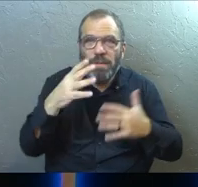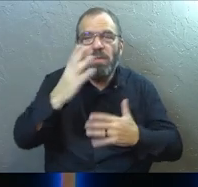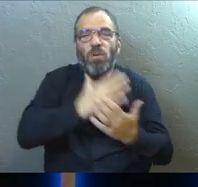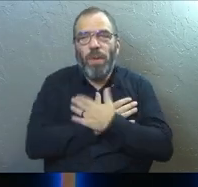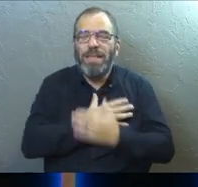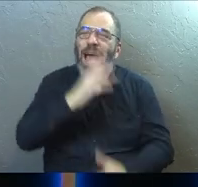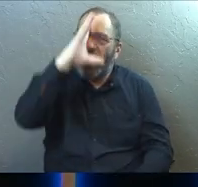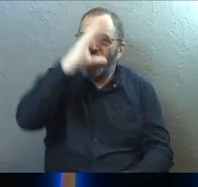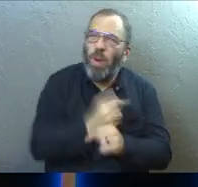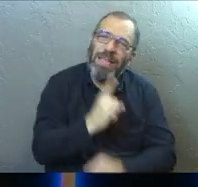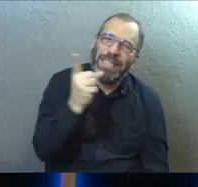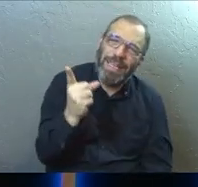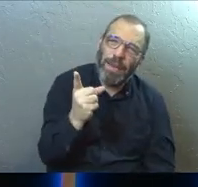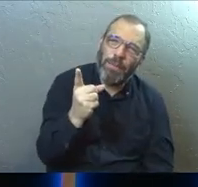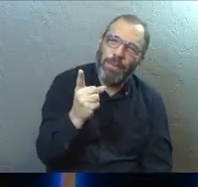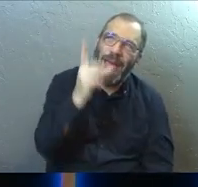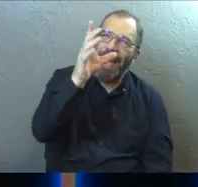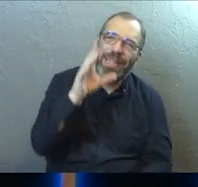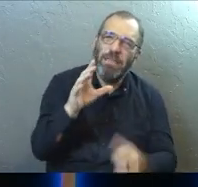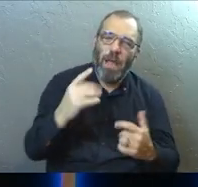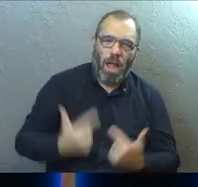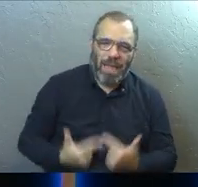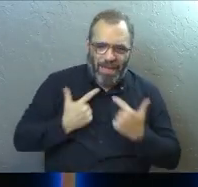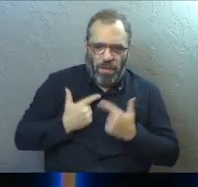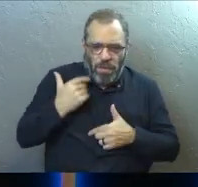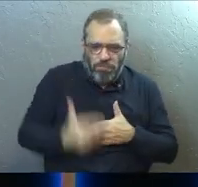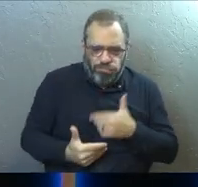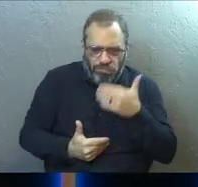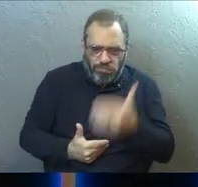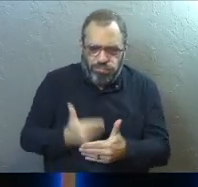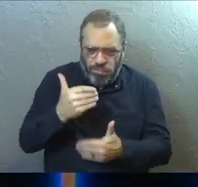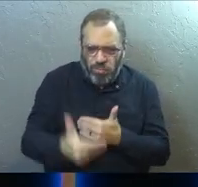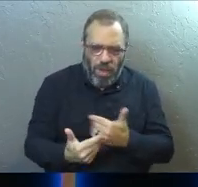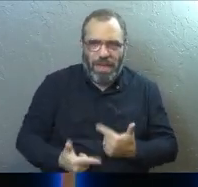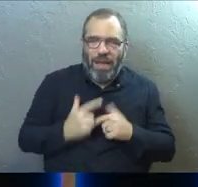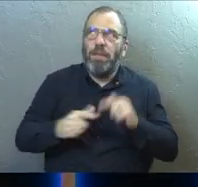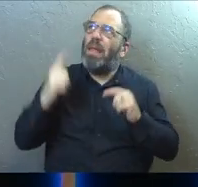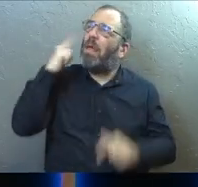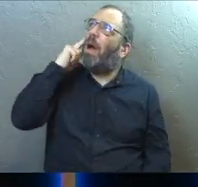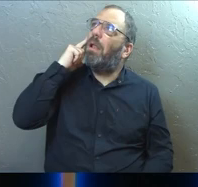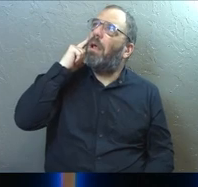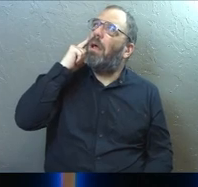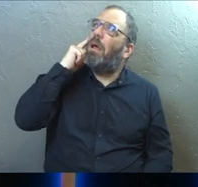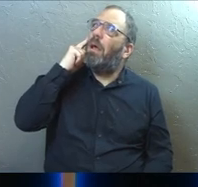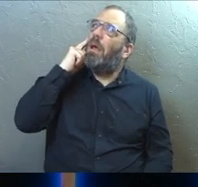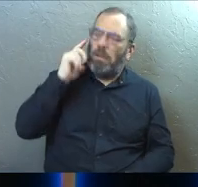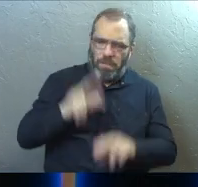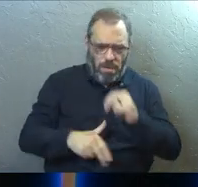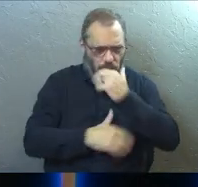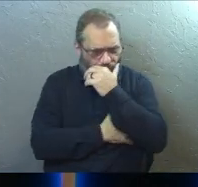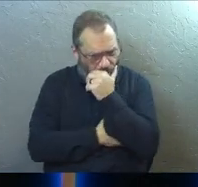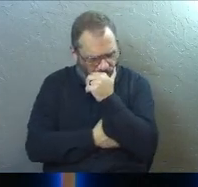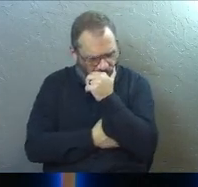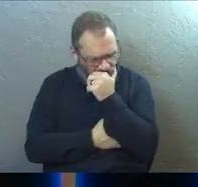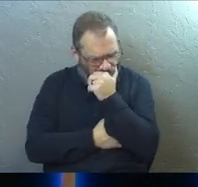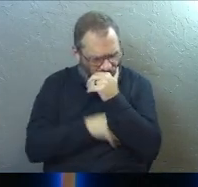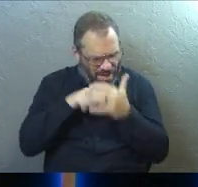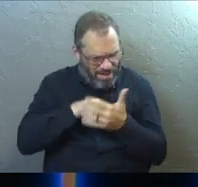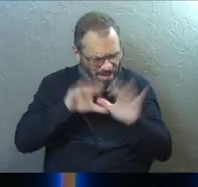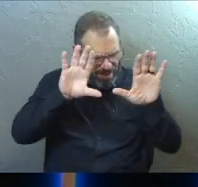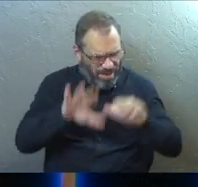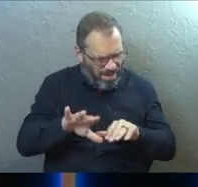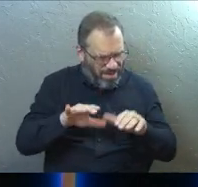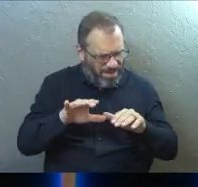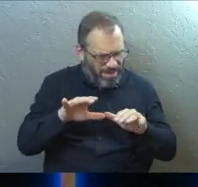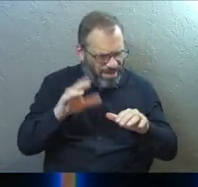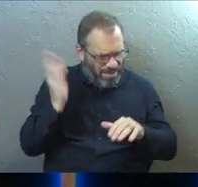just trust God and his plan and his rhythm for life? That was all last week. But the more I thought about it, and I'm sitting in this chair thinking about this message for this week.